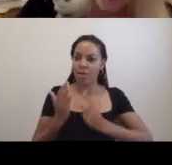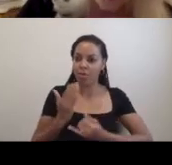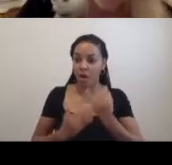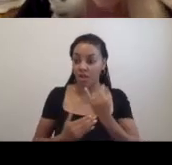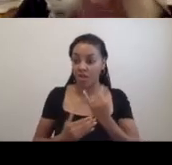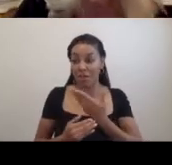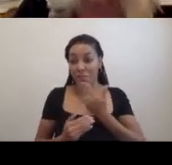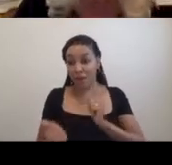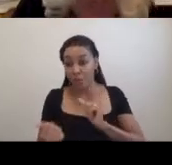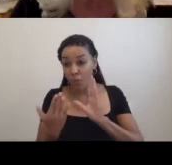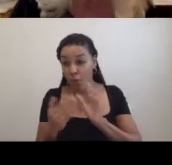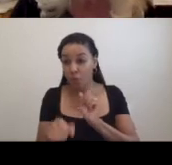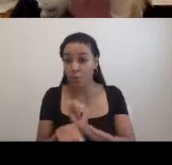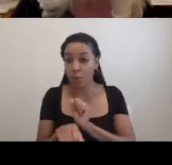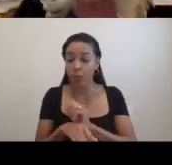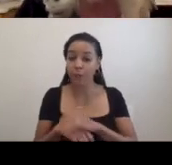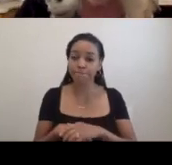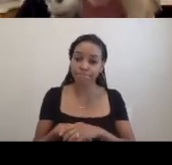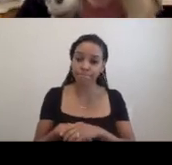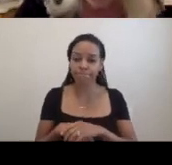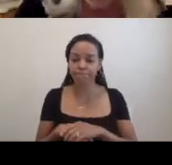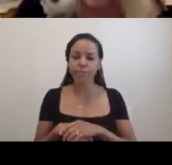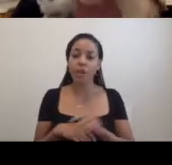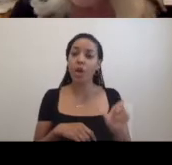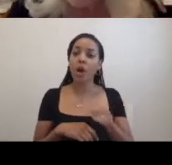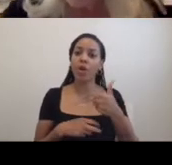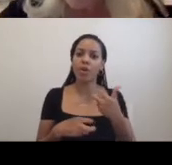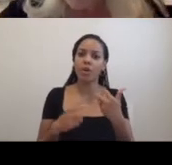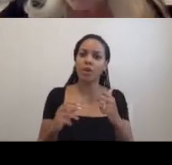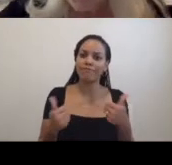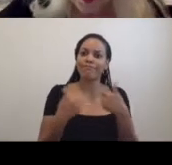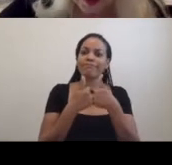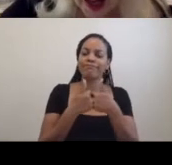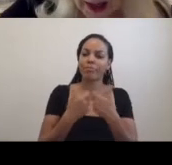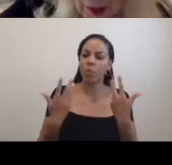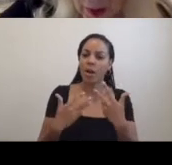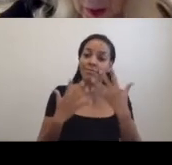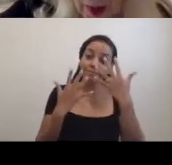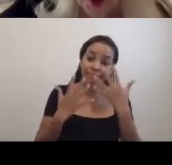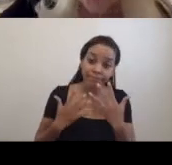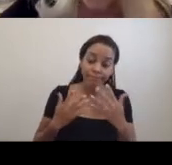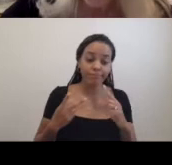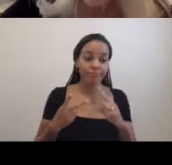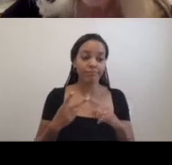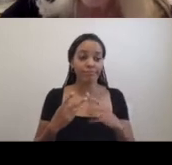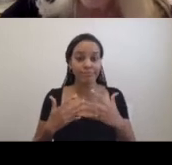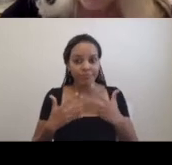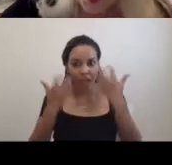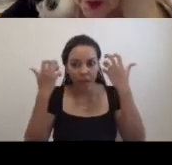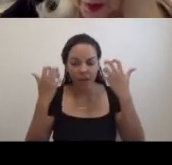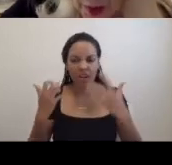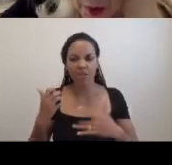to work? Other hard challenges. Sadness, anger, fury